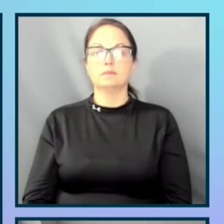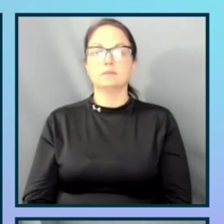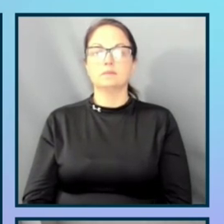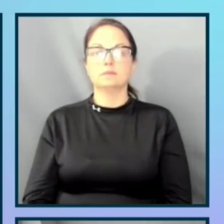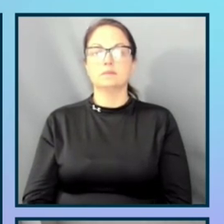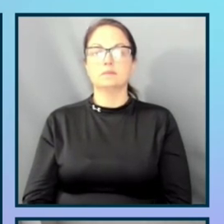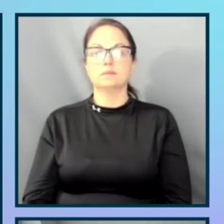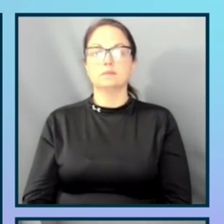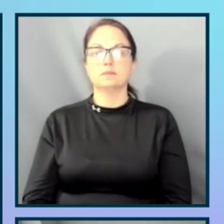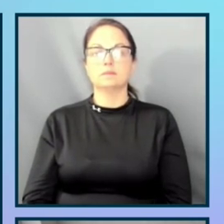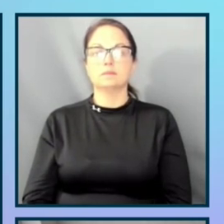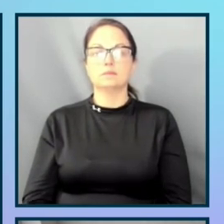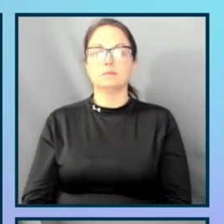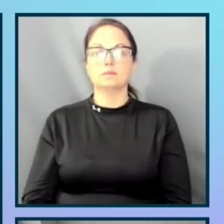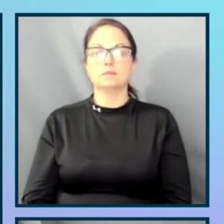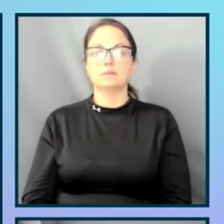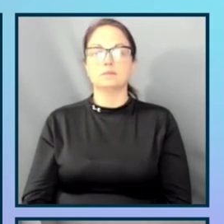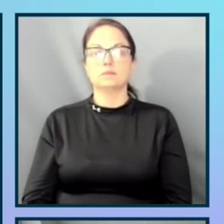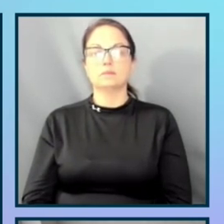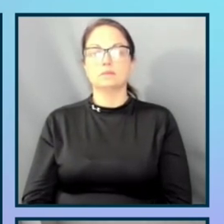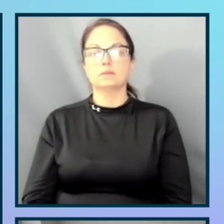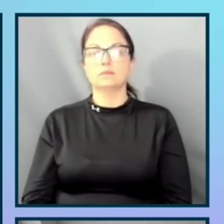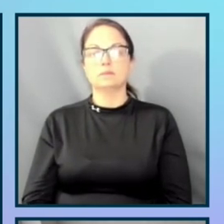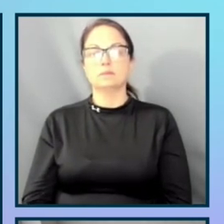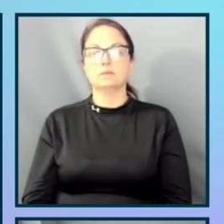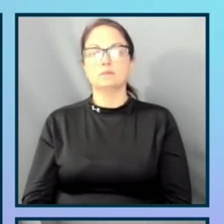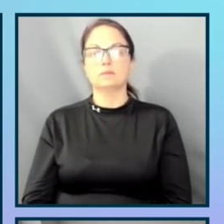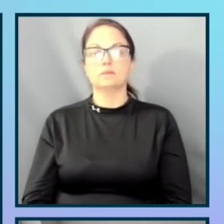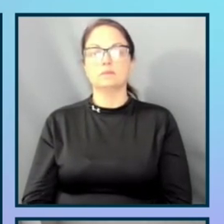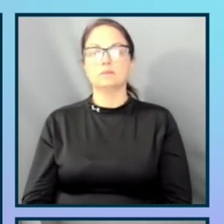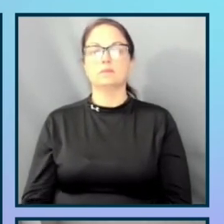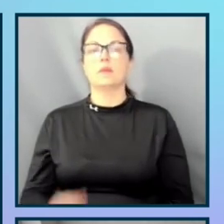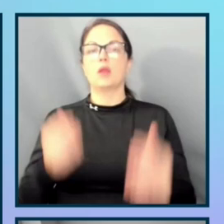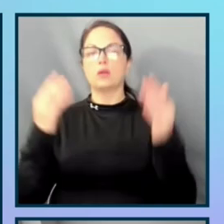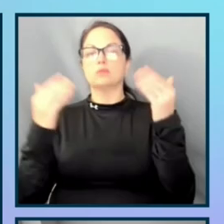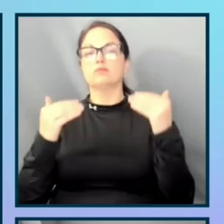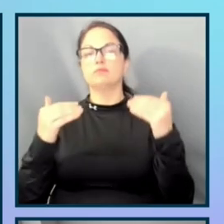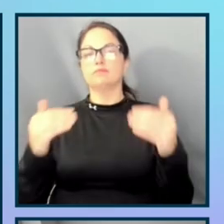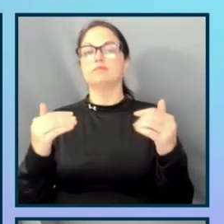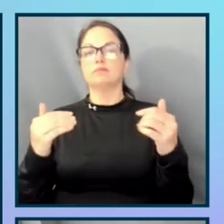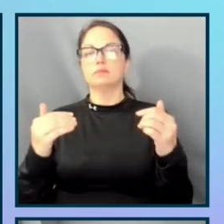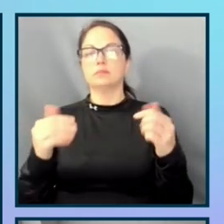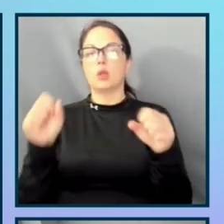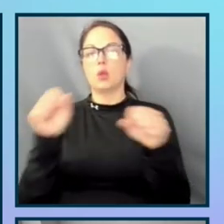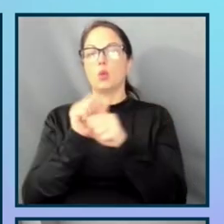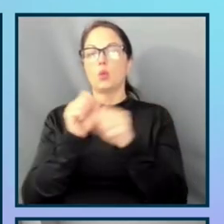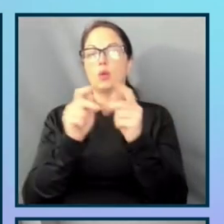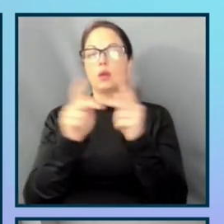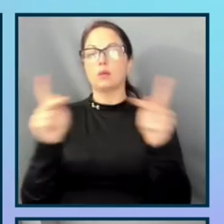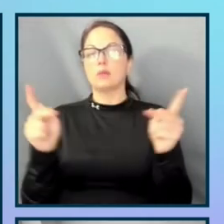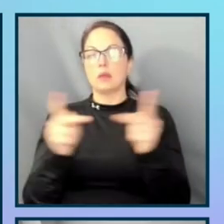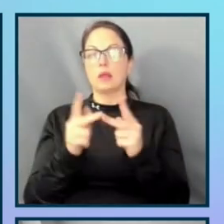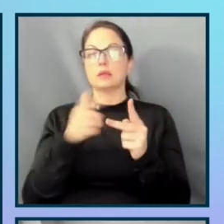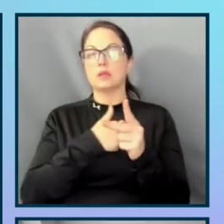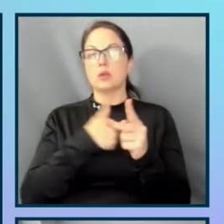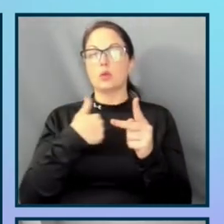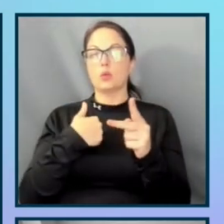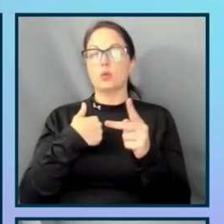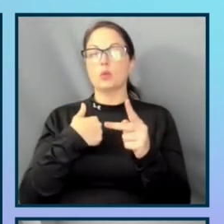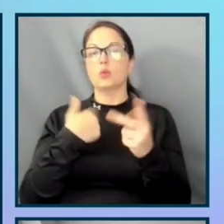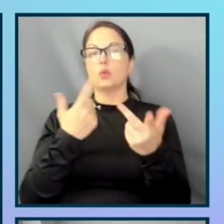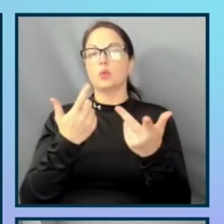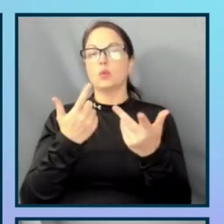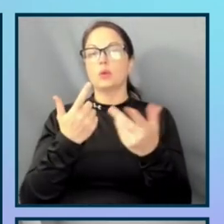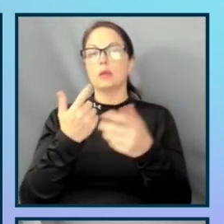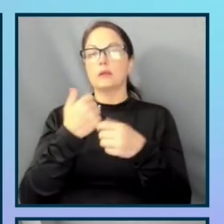So the next slide, we talk about turning the workplace into a place where we can make the underrepresented groups